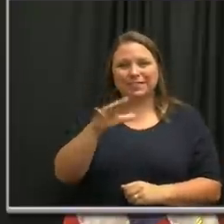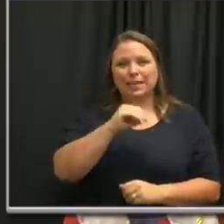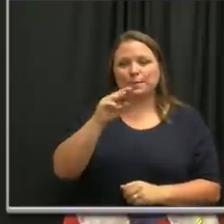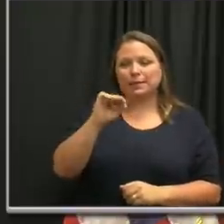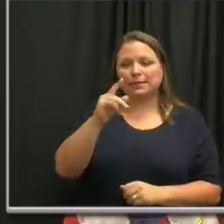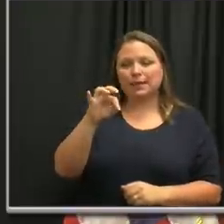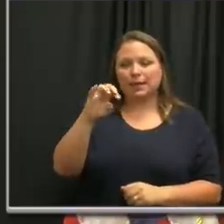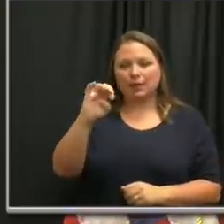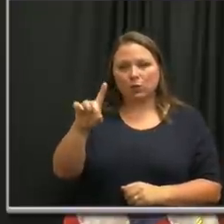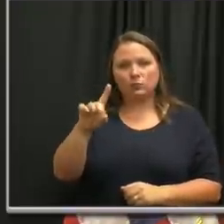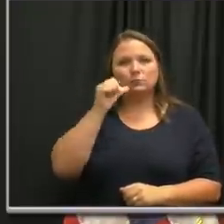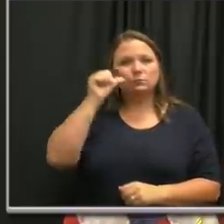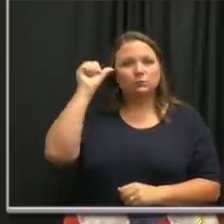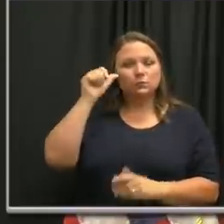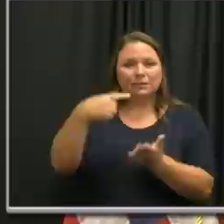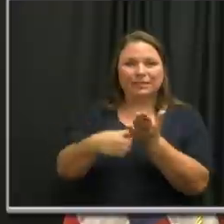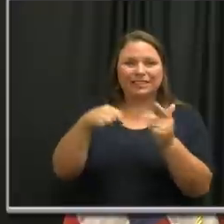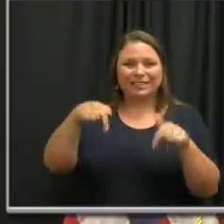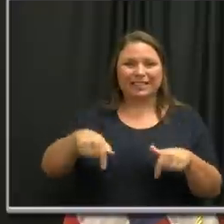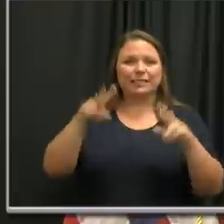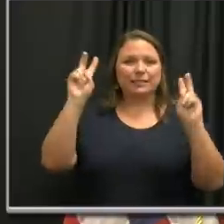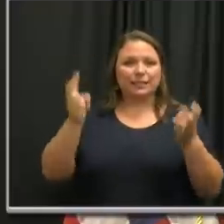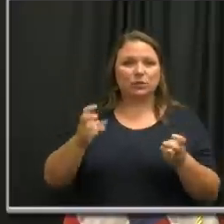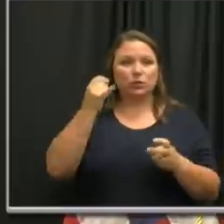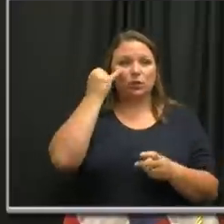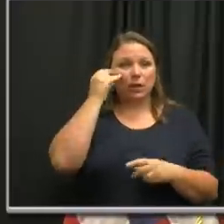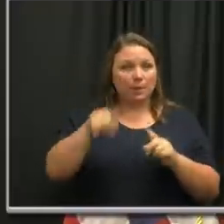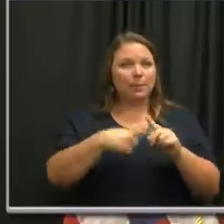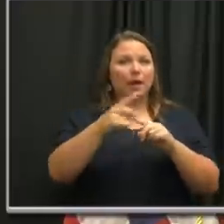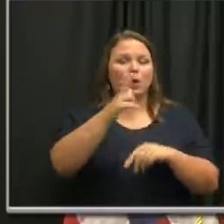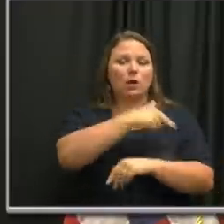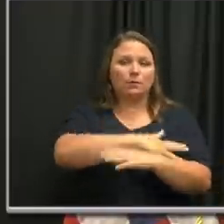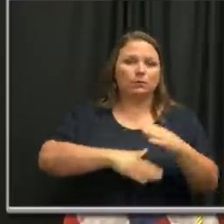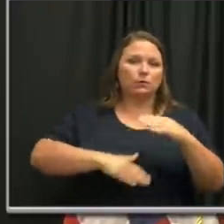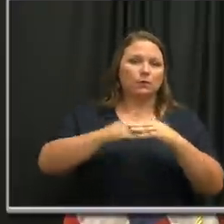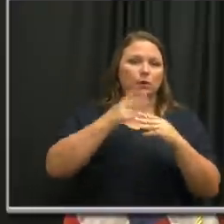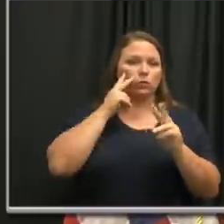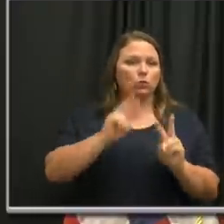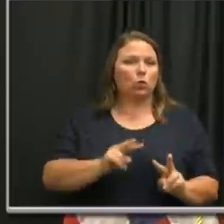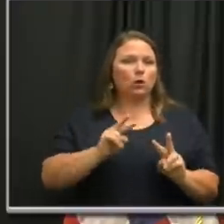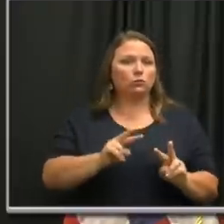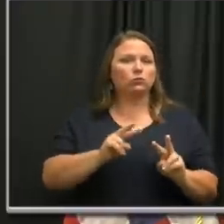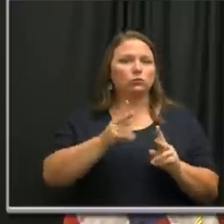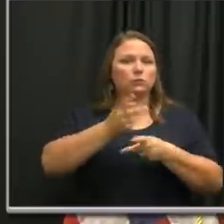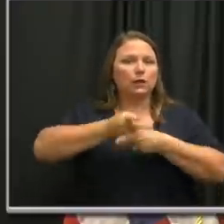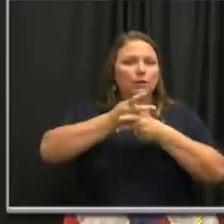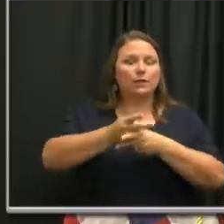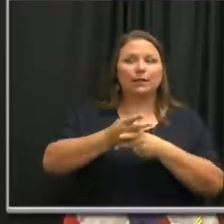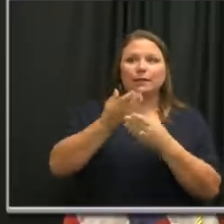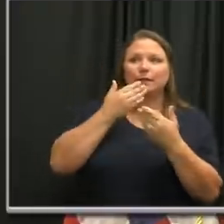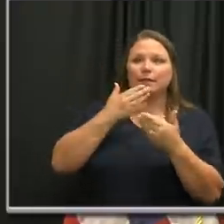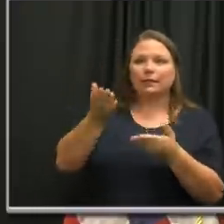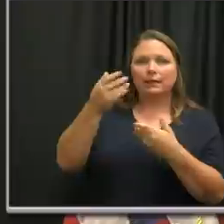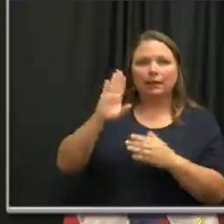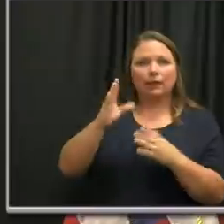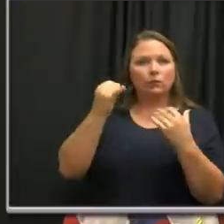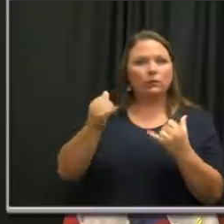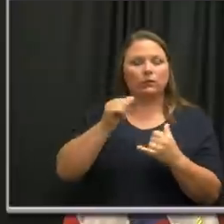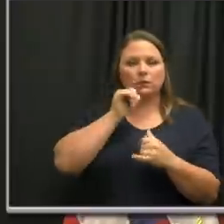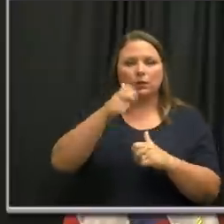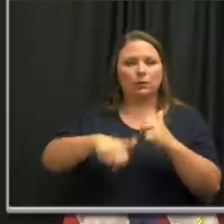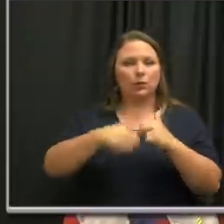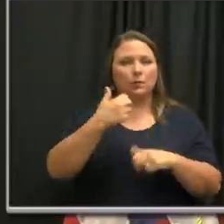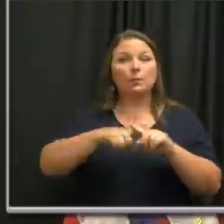yesterday, um, to discuss this exact issue. Because I think hospital capacity is something that, that we should watch carefully. Thank goodness right now, that is not an issue. But